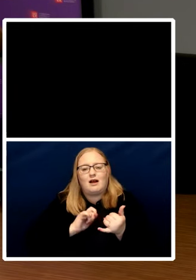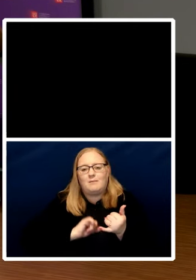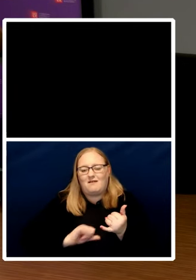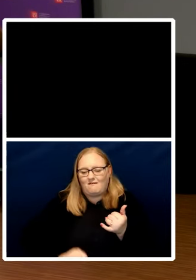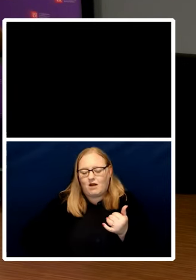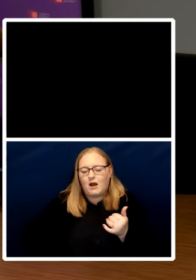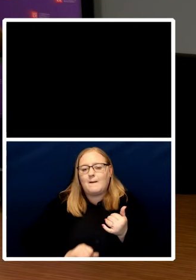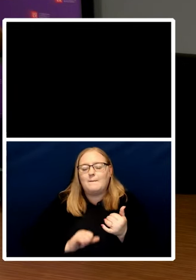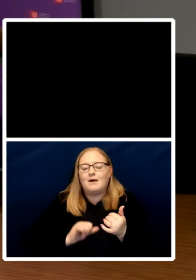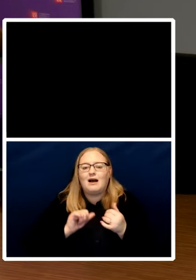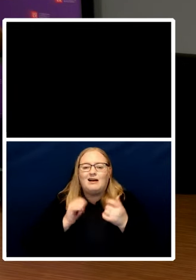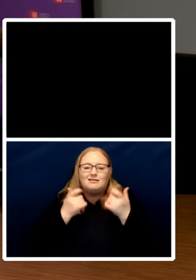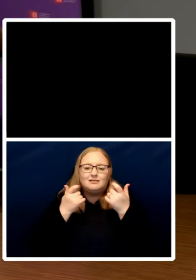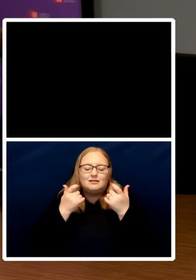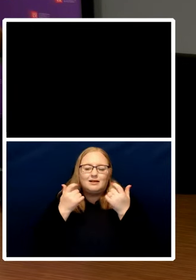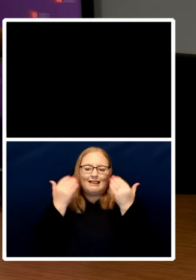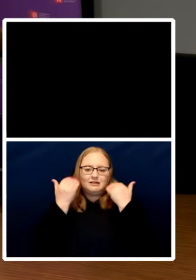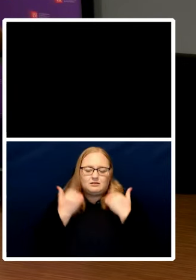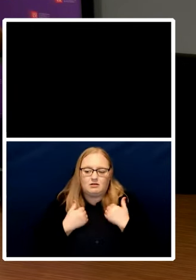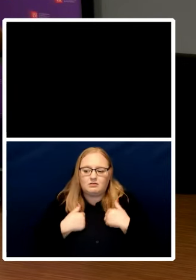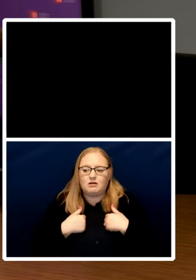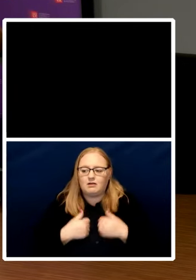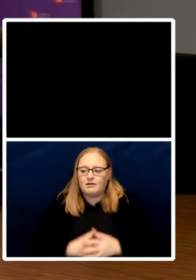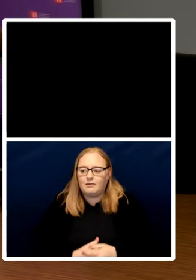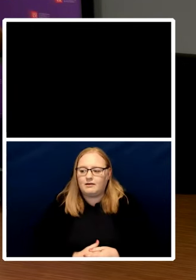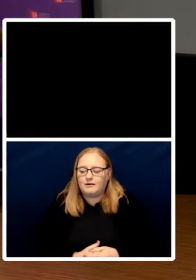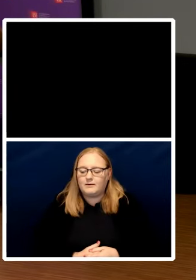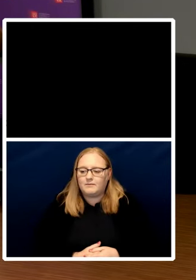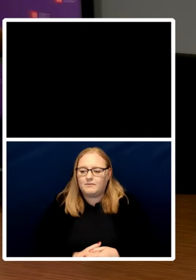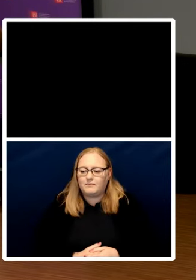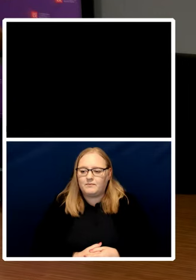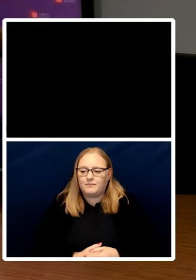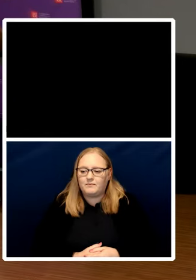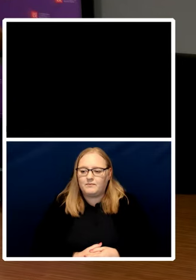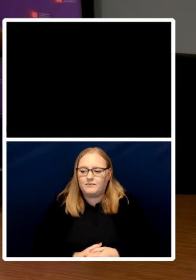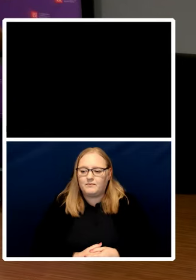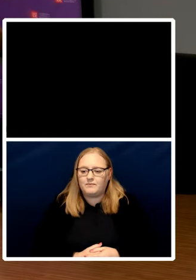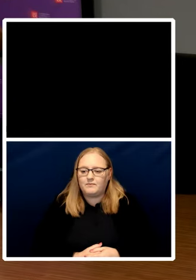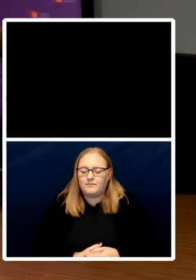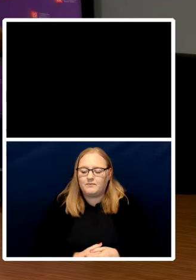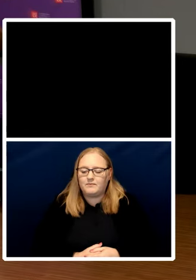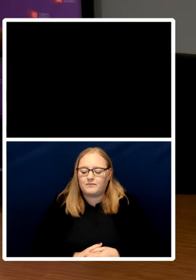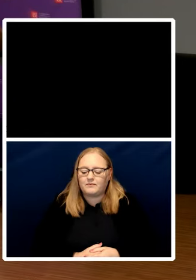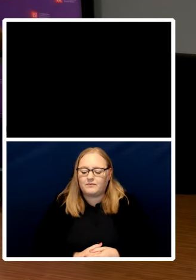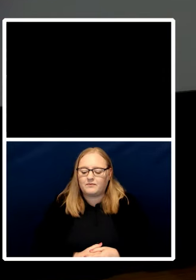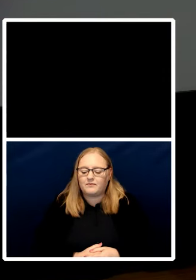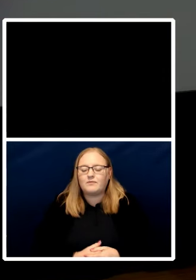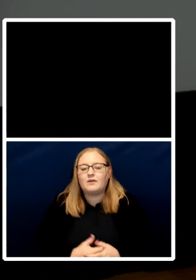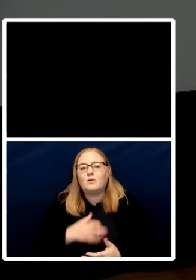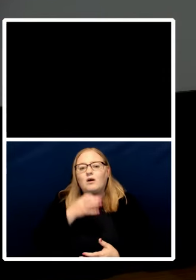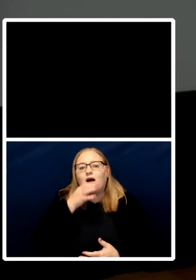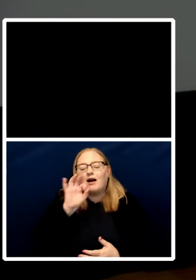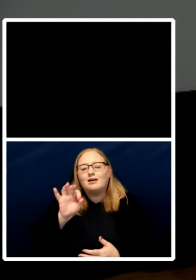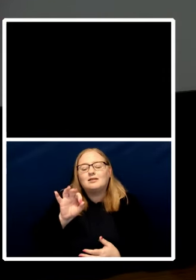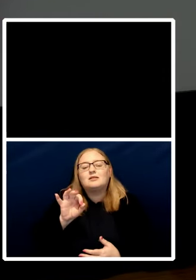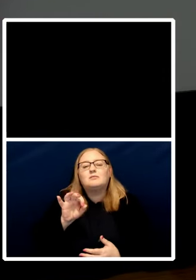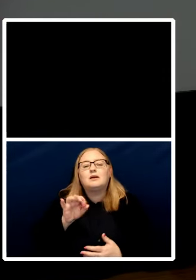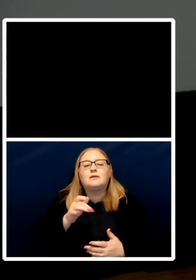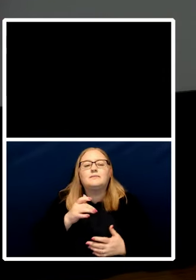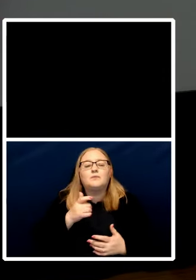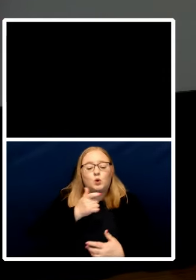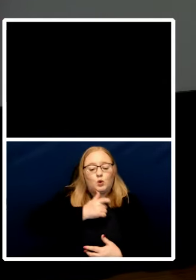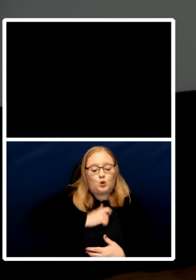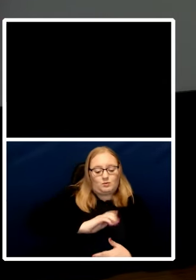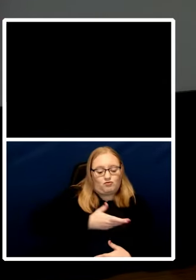exception to it but um i i was going to ask about the the tension between um human rights and the rights of nature particularly with respect